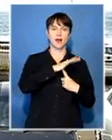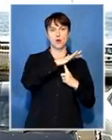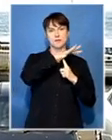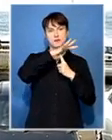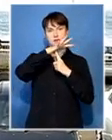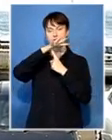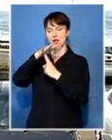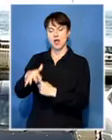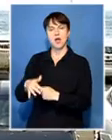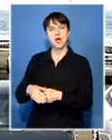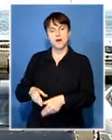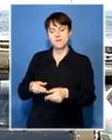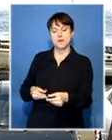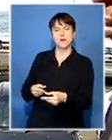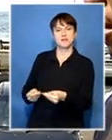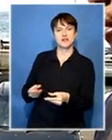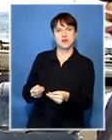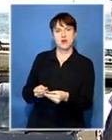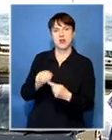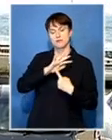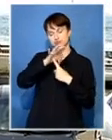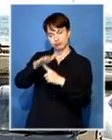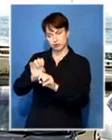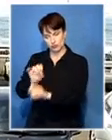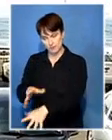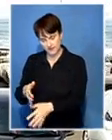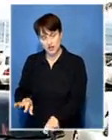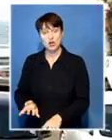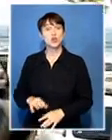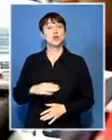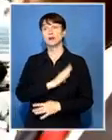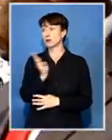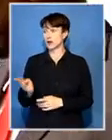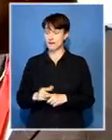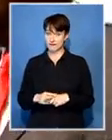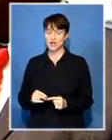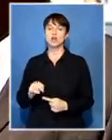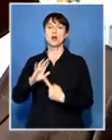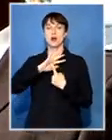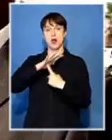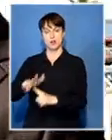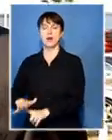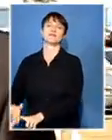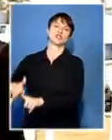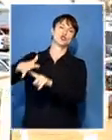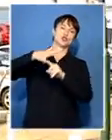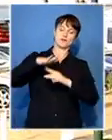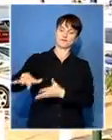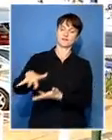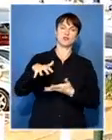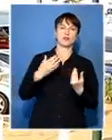will make arrangements for the rollback of the material from those voting stations thank you very much for your time thank you